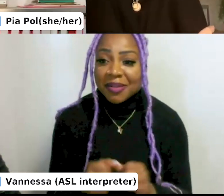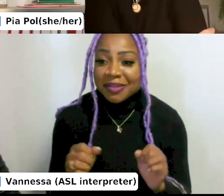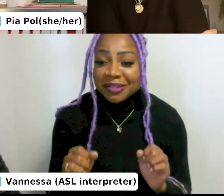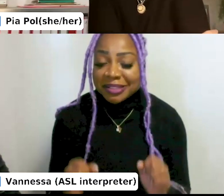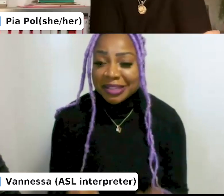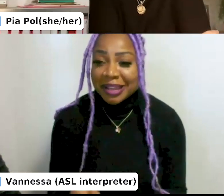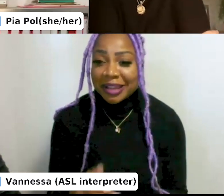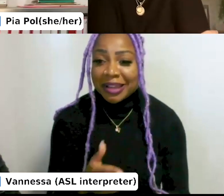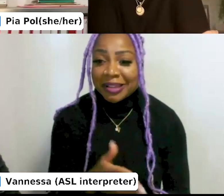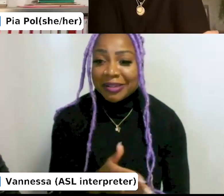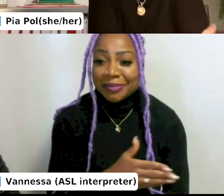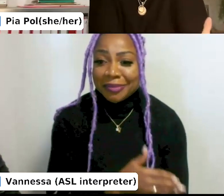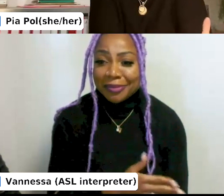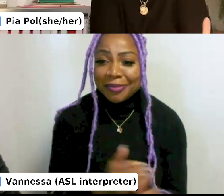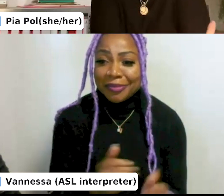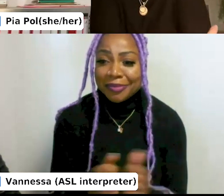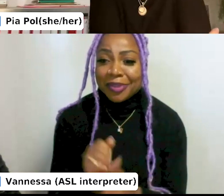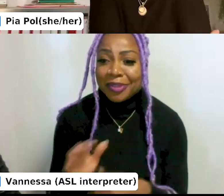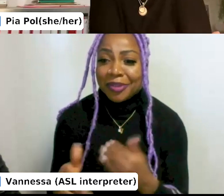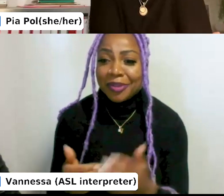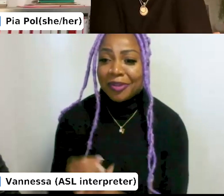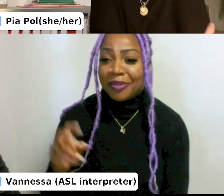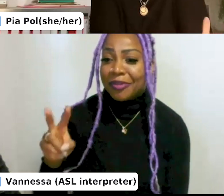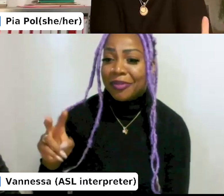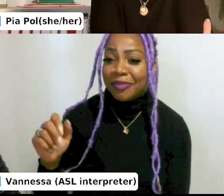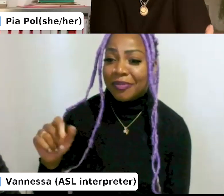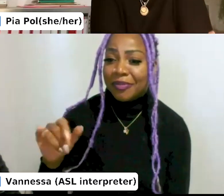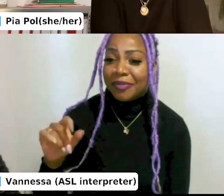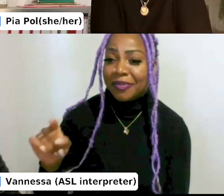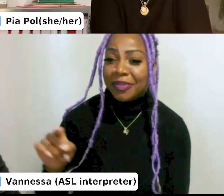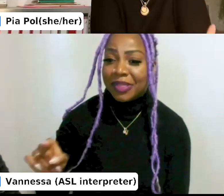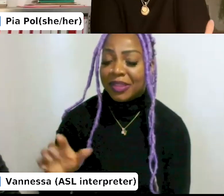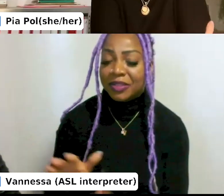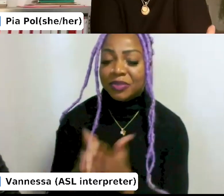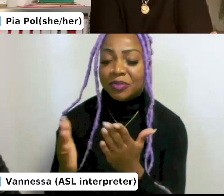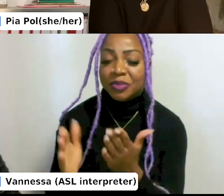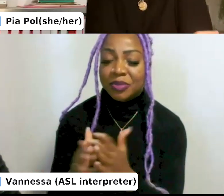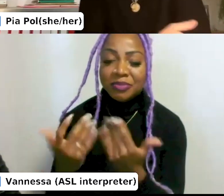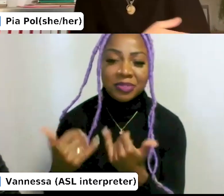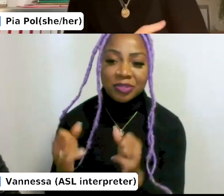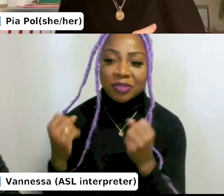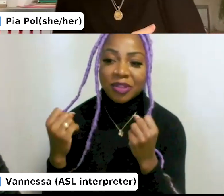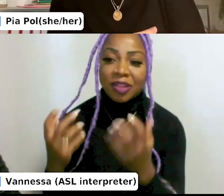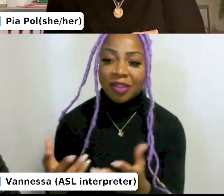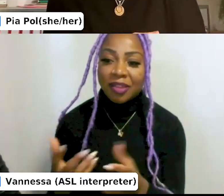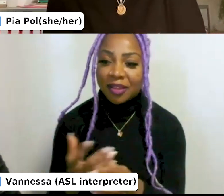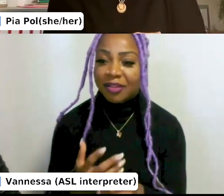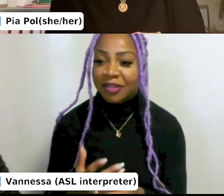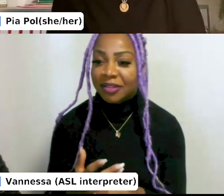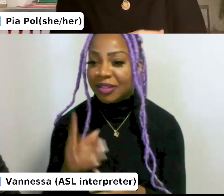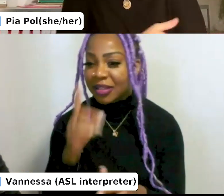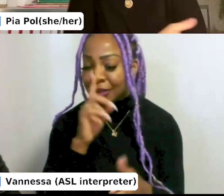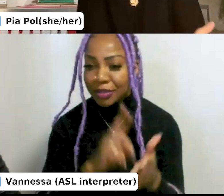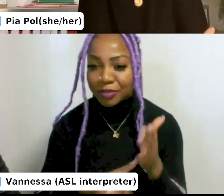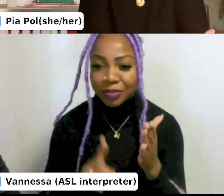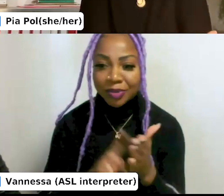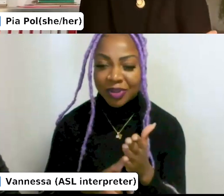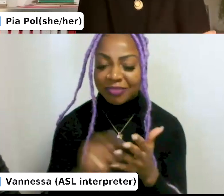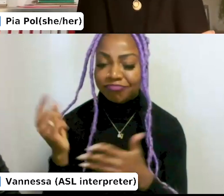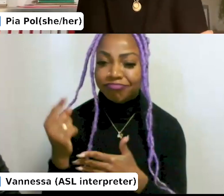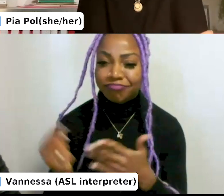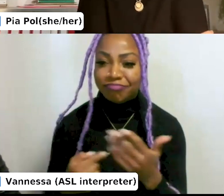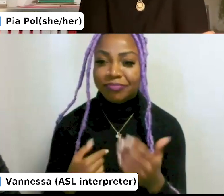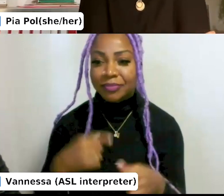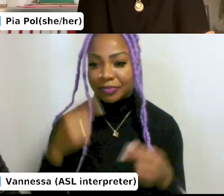that, like with all the police books that are being made. I mean, there's still like a lot to explore. Yeah, I think, I